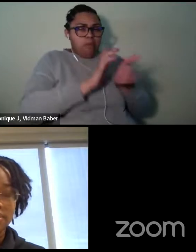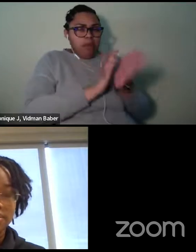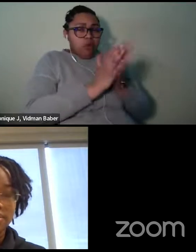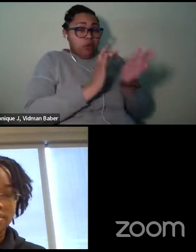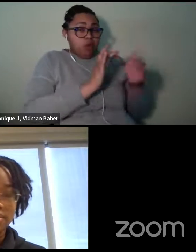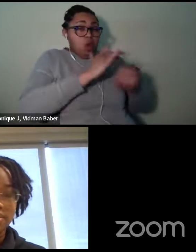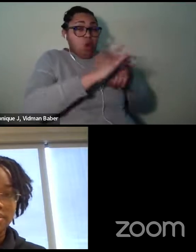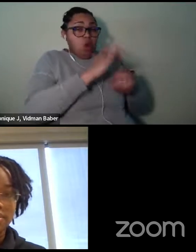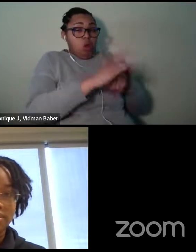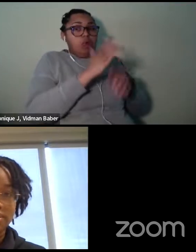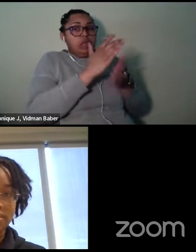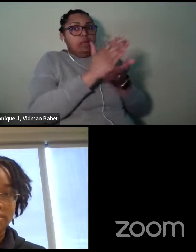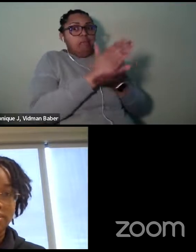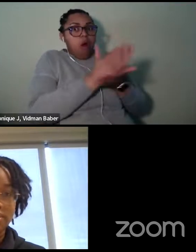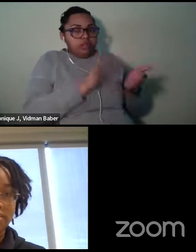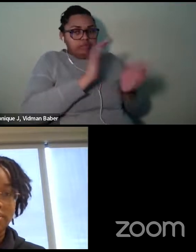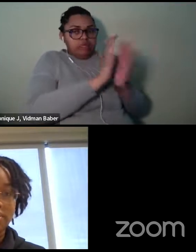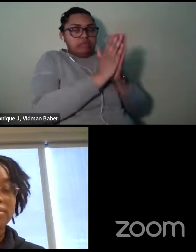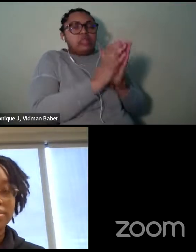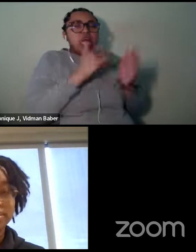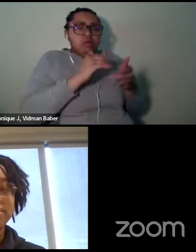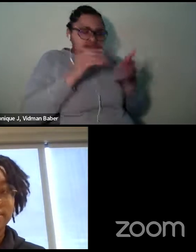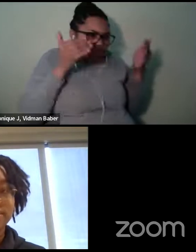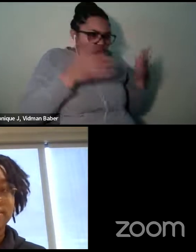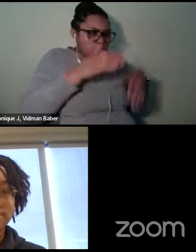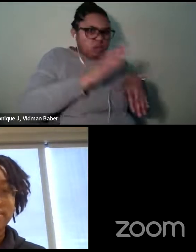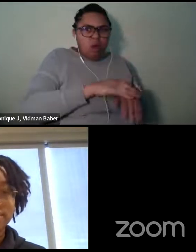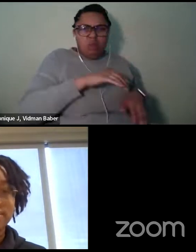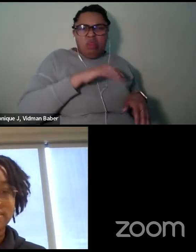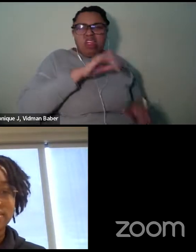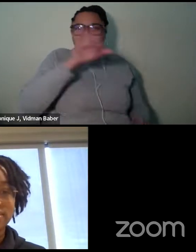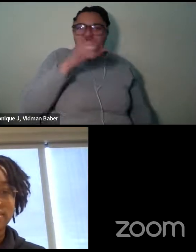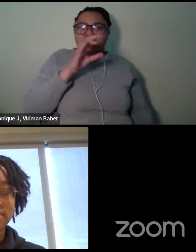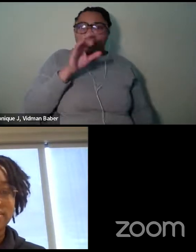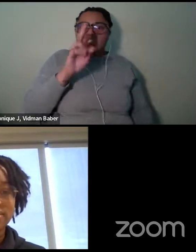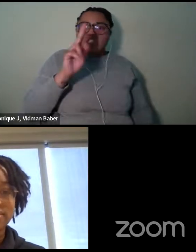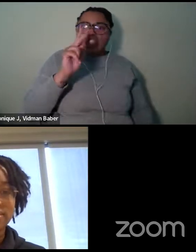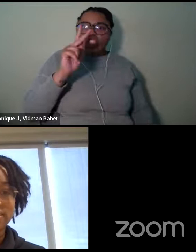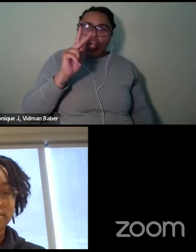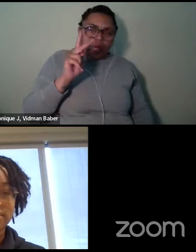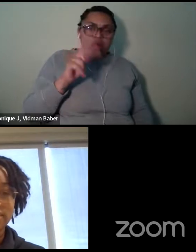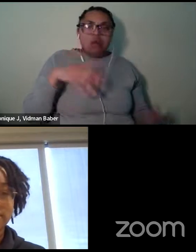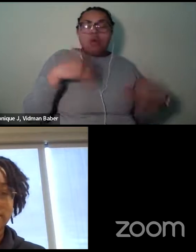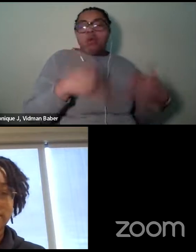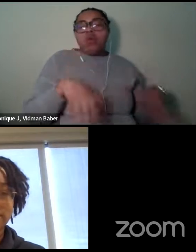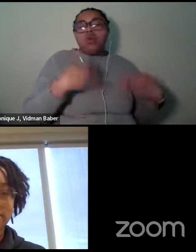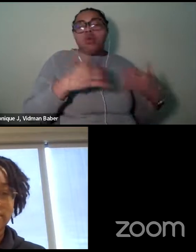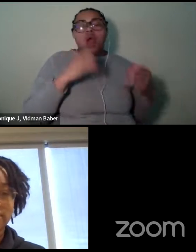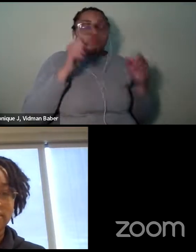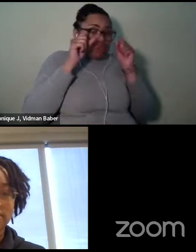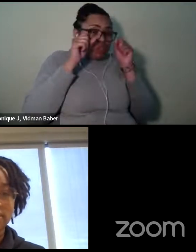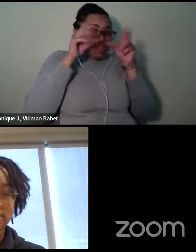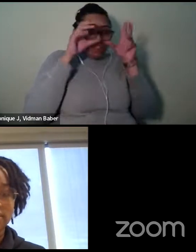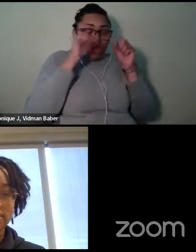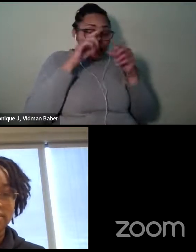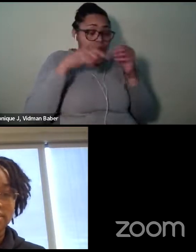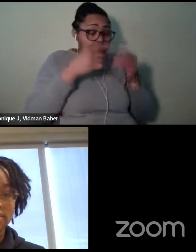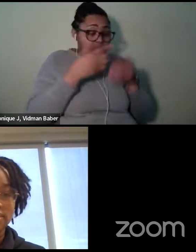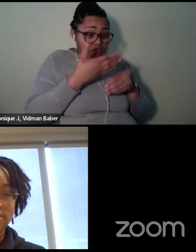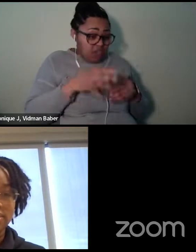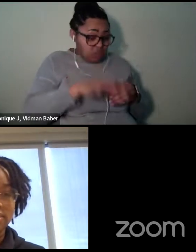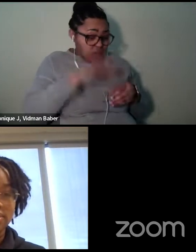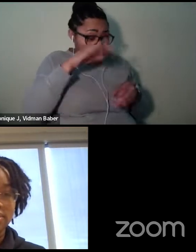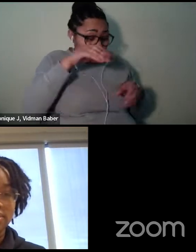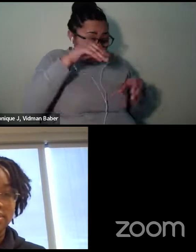the junk because I was so shocked by the, the, the kind of things that you, that were found in the plastic,